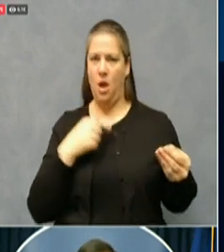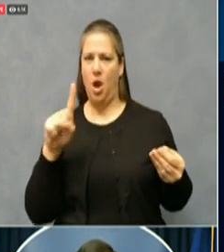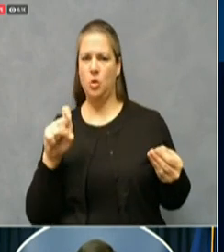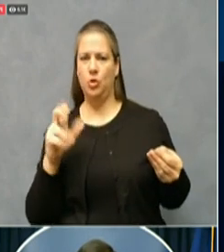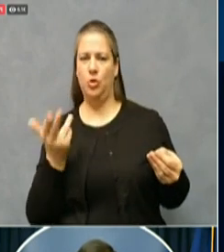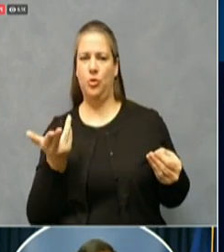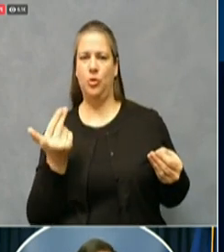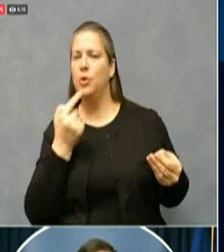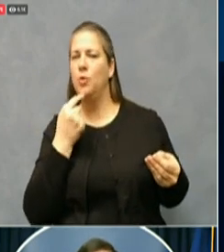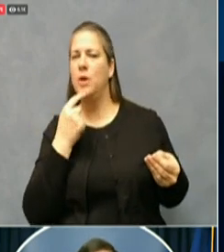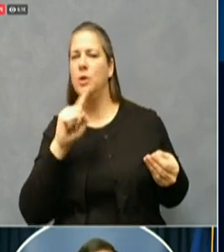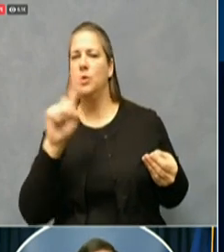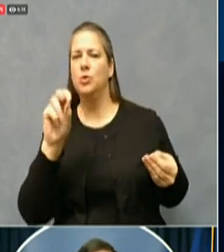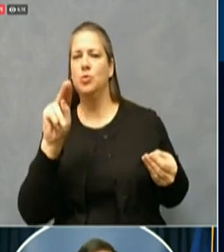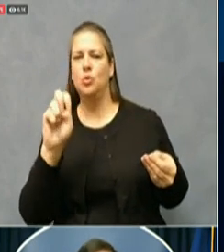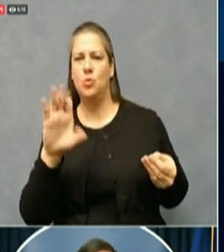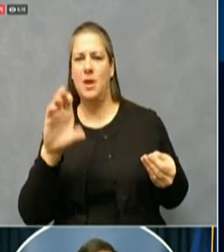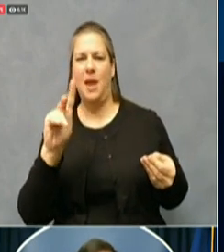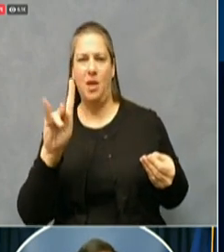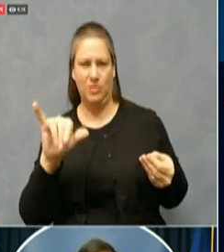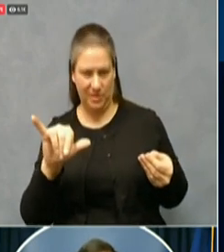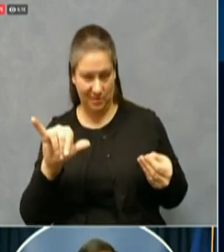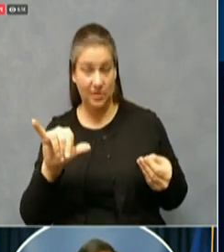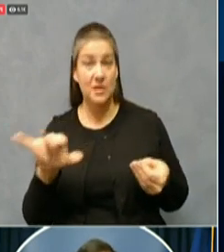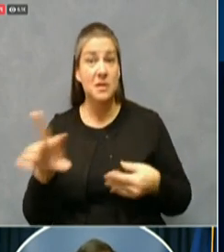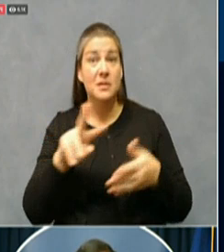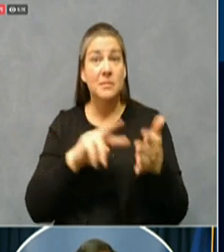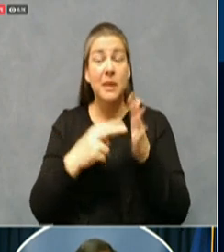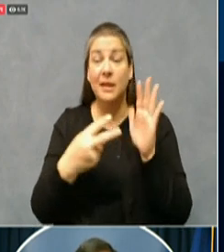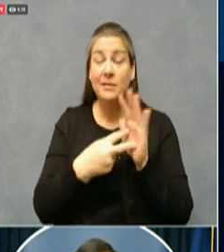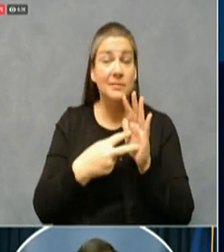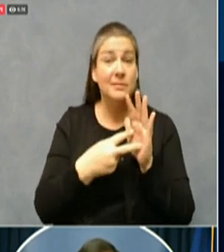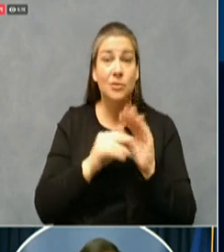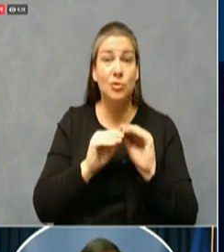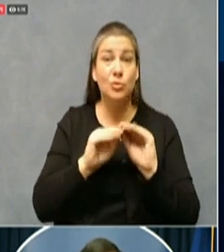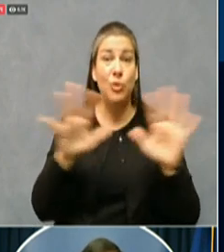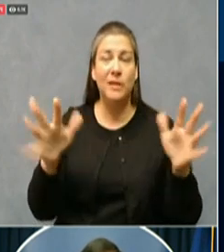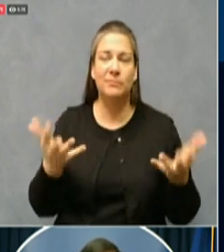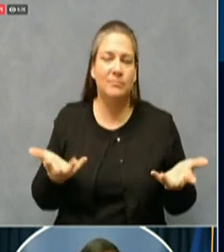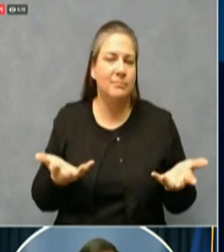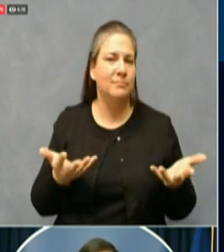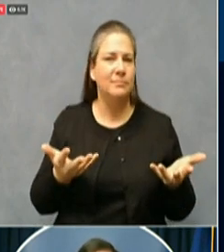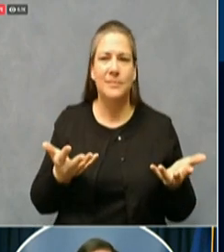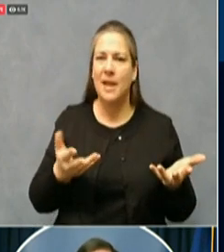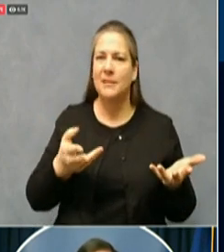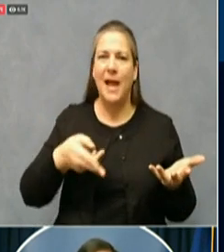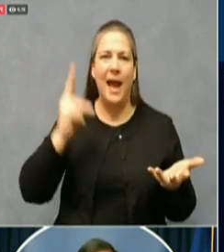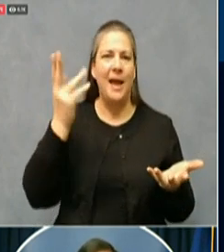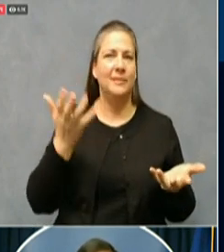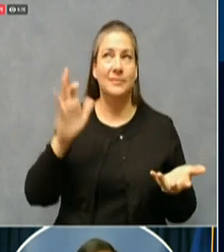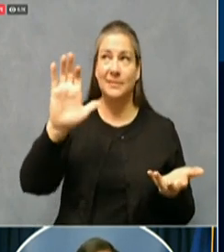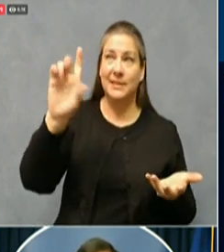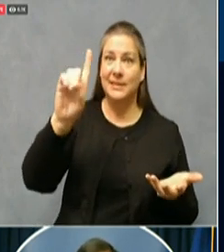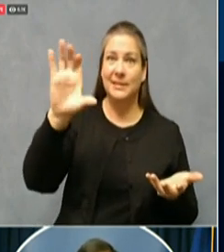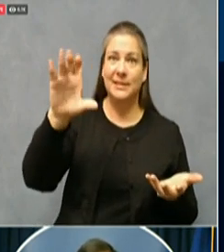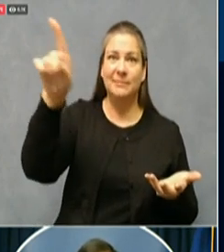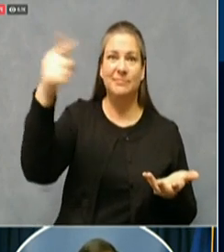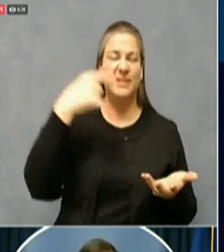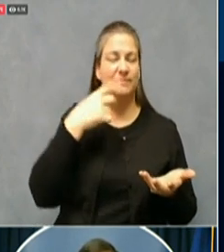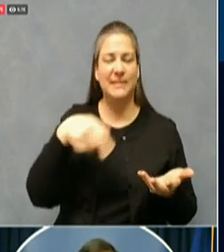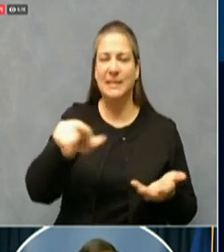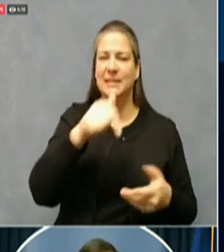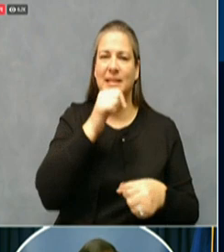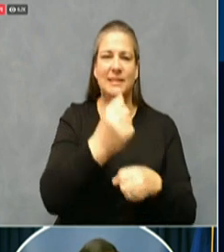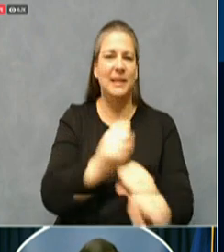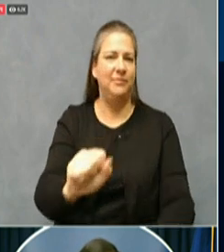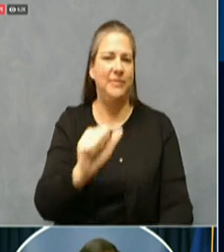spread, the incident rate is so high that the CDC says it's not safe out there. That